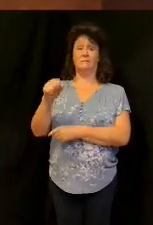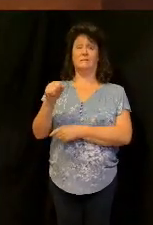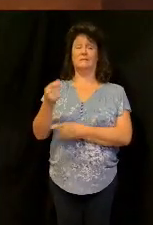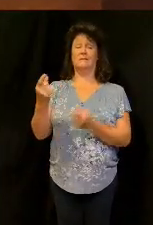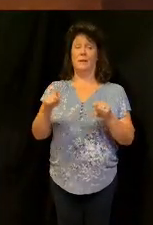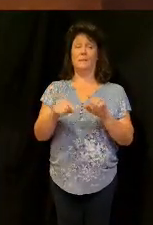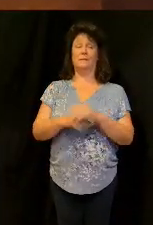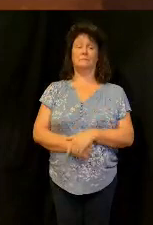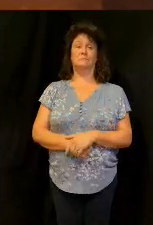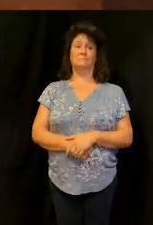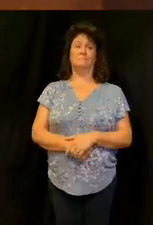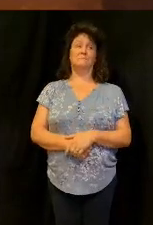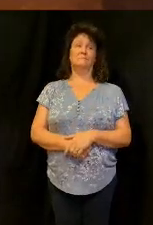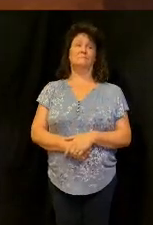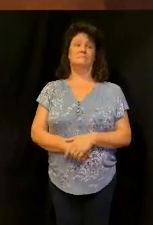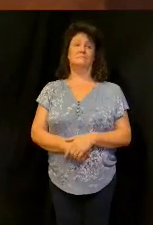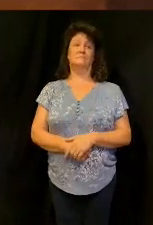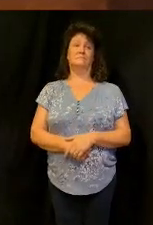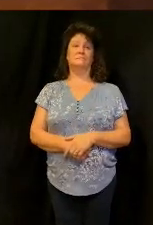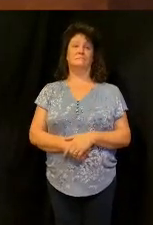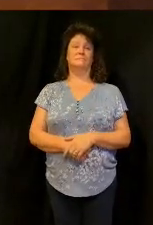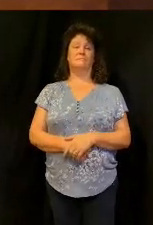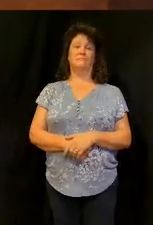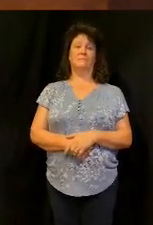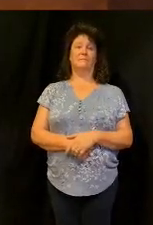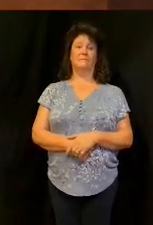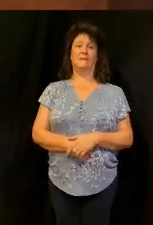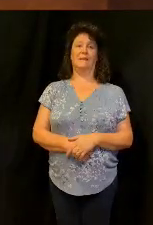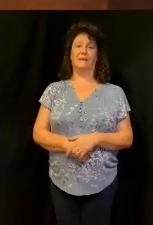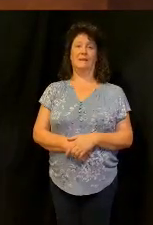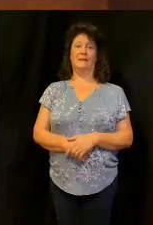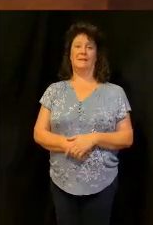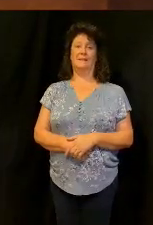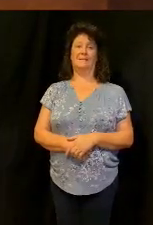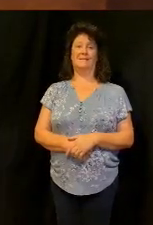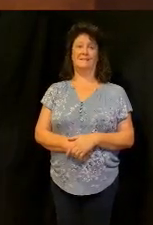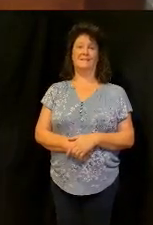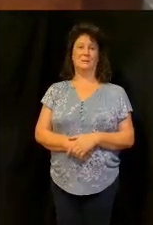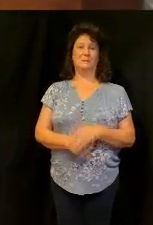happened we didn't smoke it inside